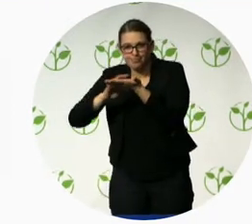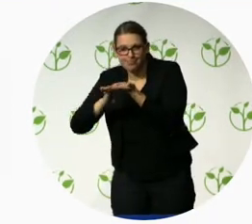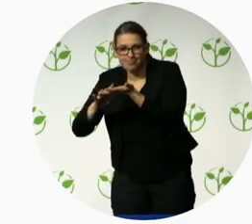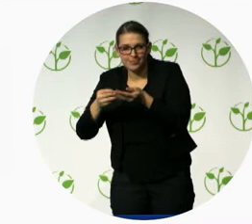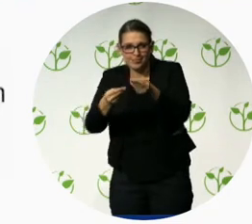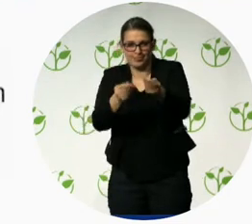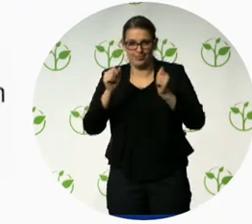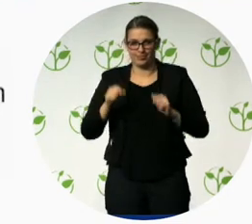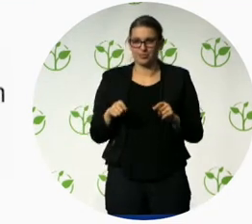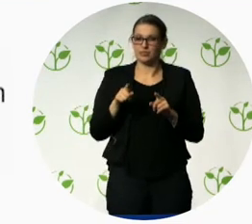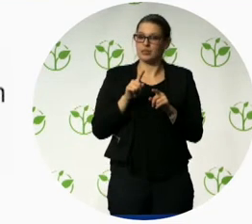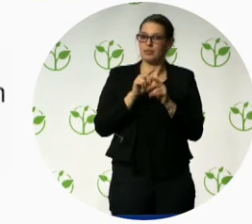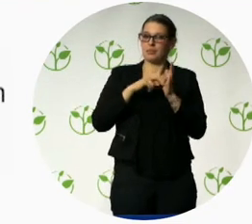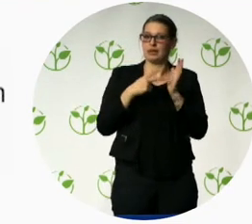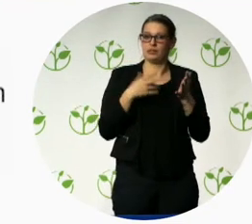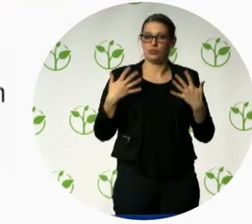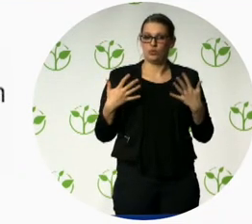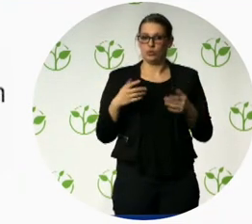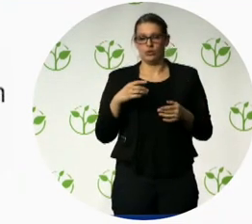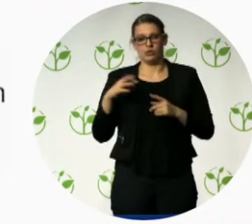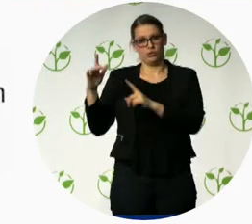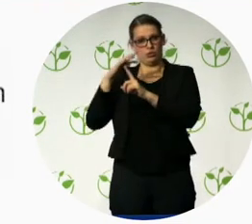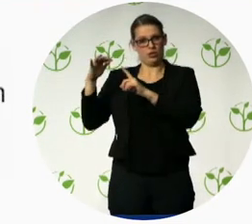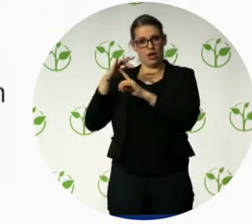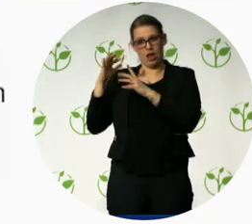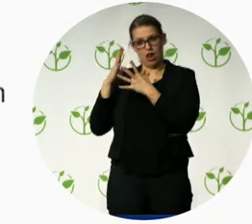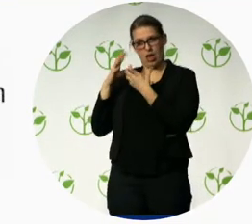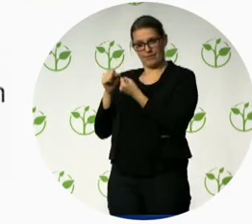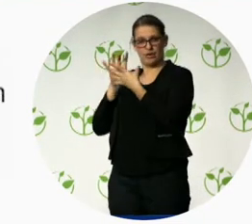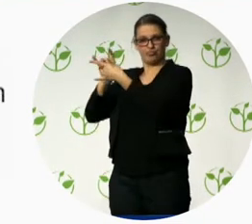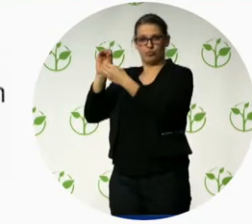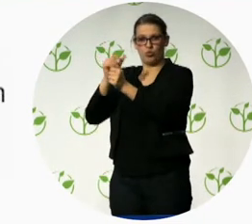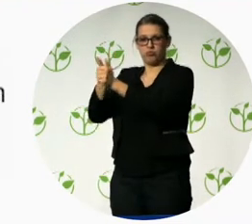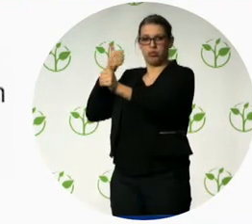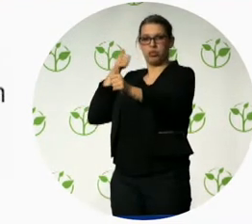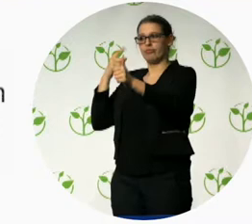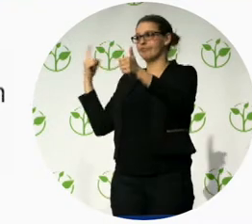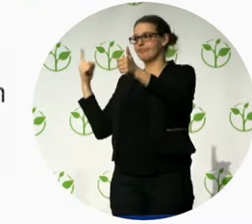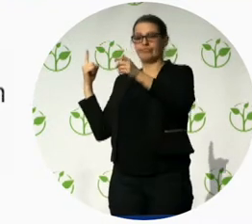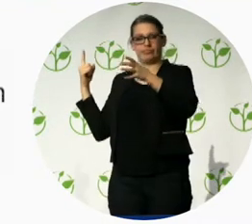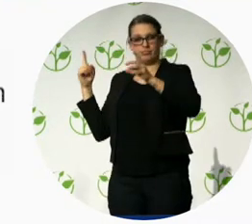social dynamic and moves society forward. Xbox Copilot. Xbox.